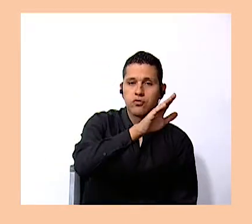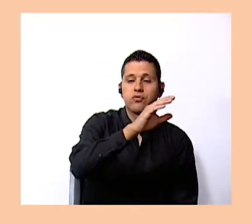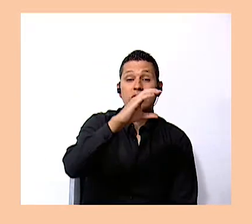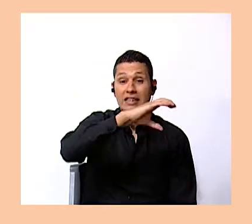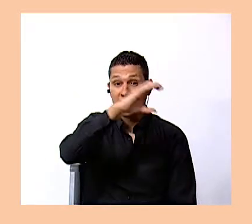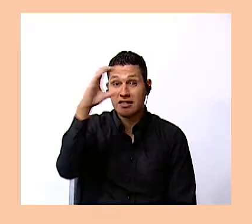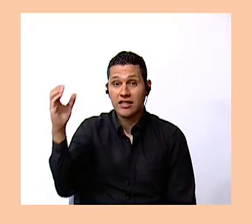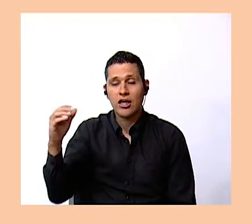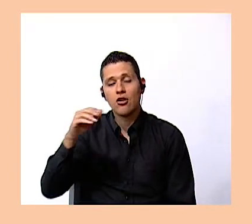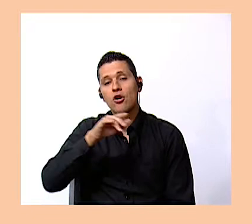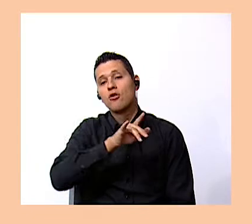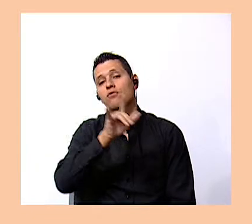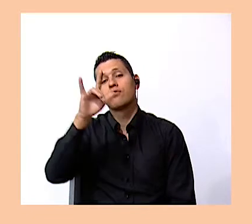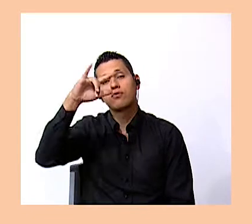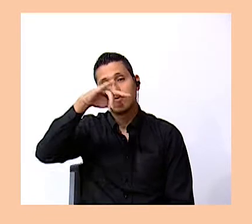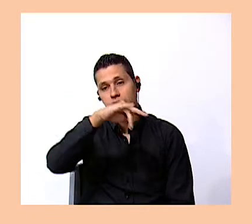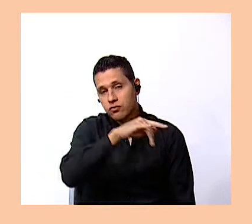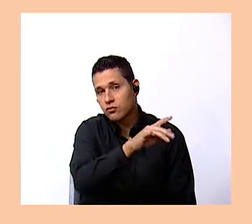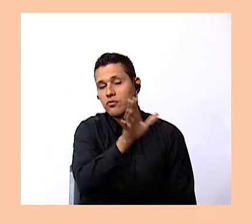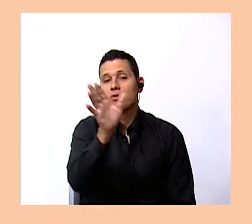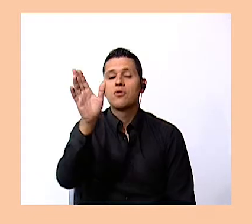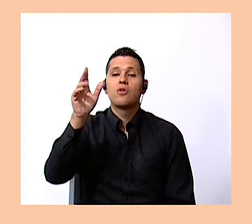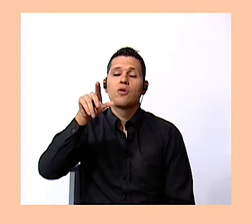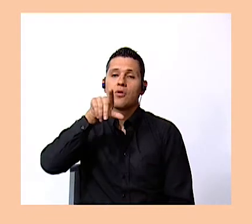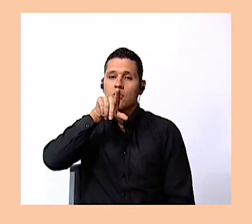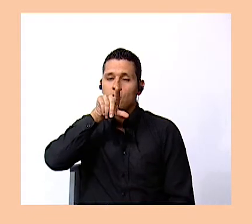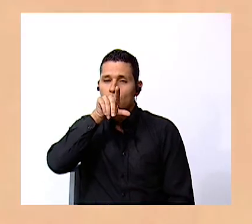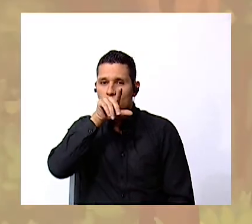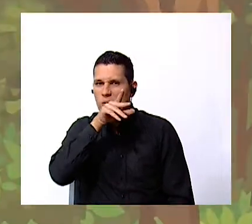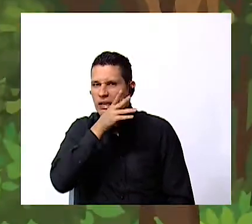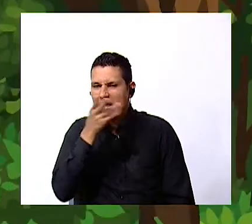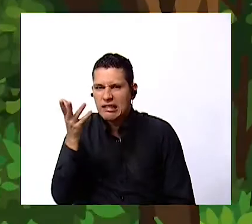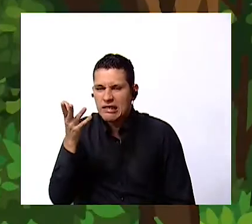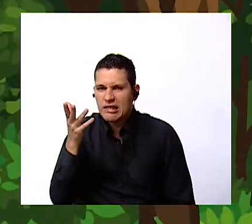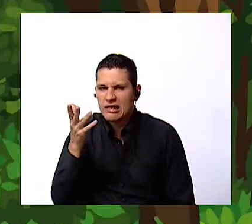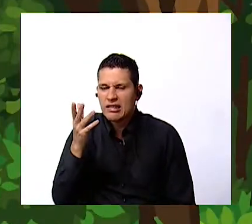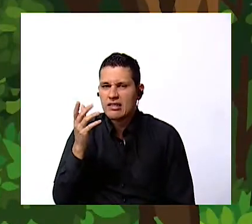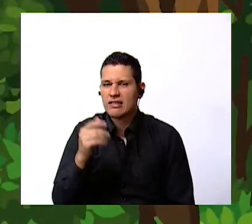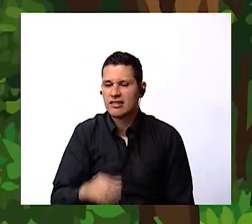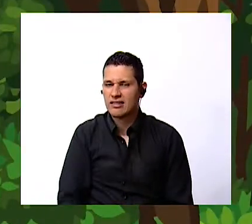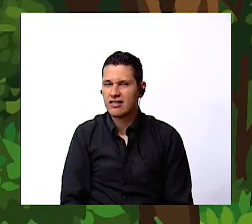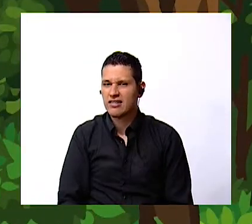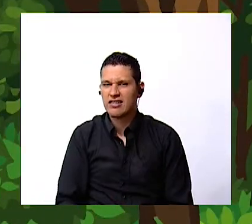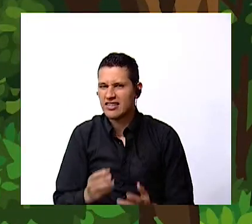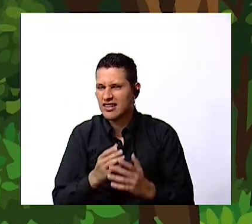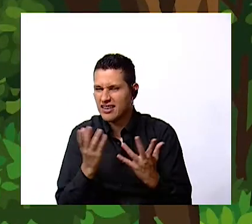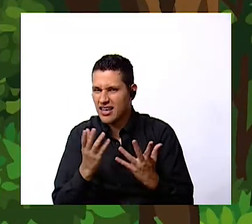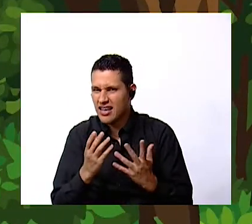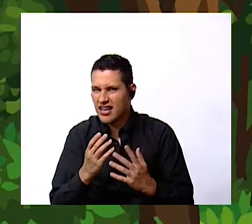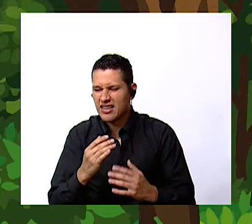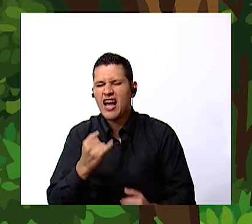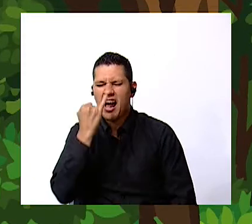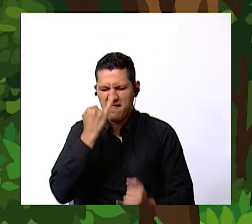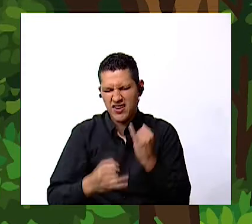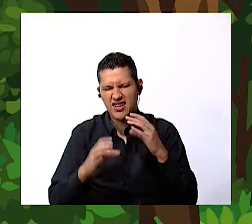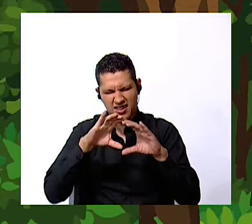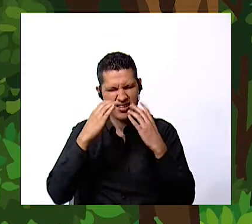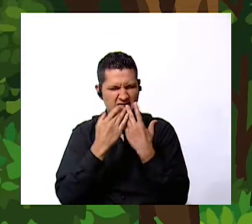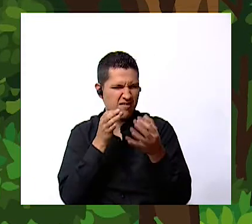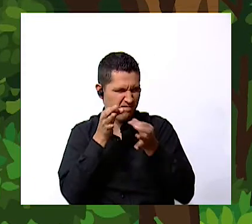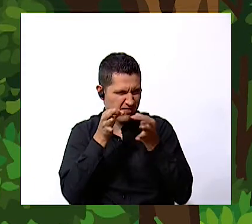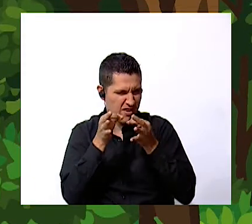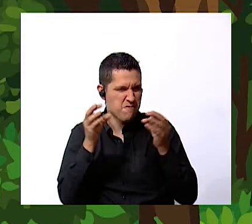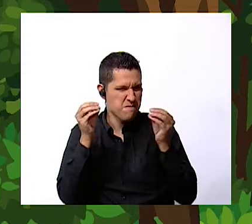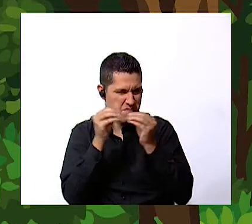food what am i and we will have the answer the at the end of the class that's a